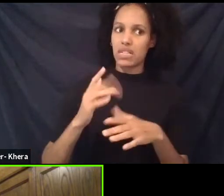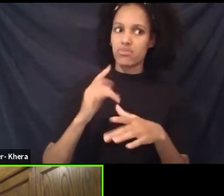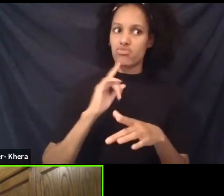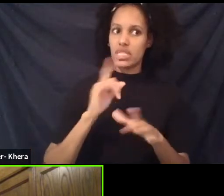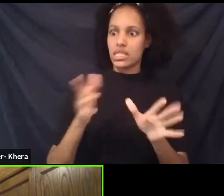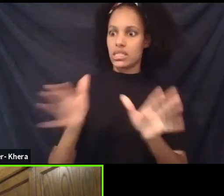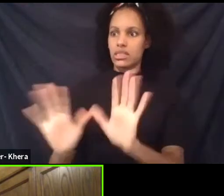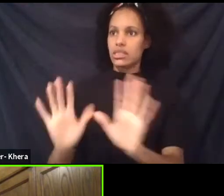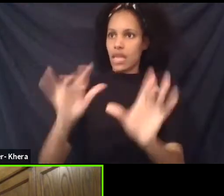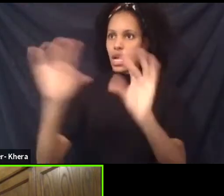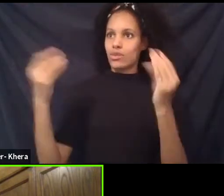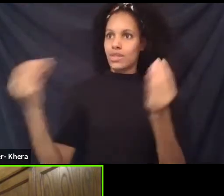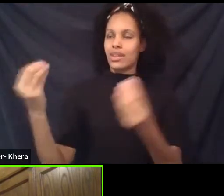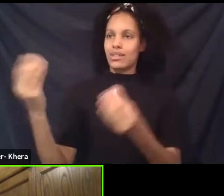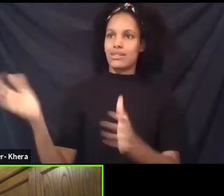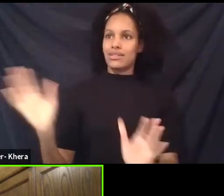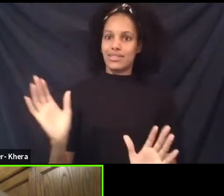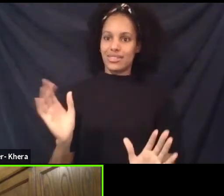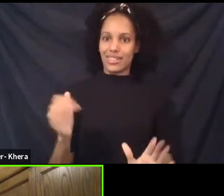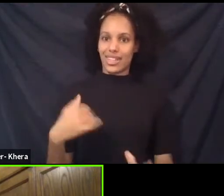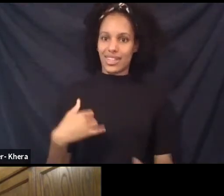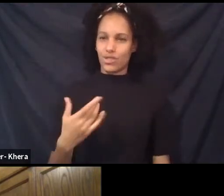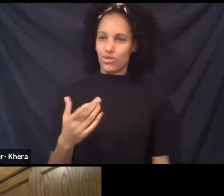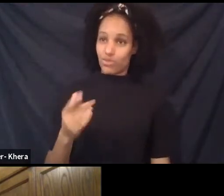Really? Are you sure? Are we ready yet?